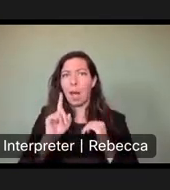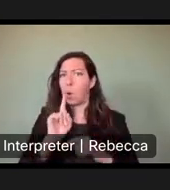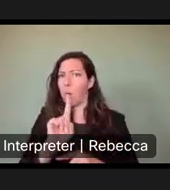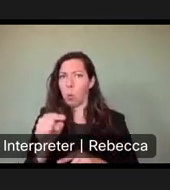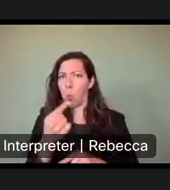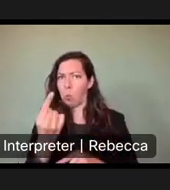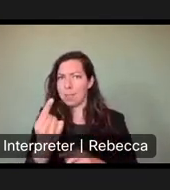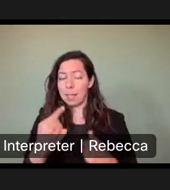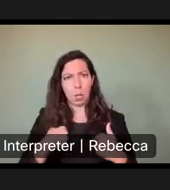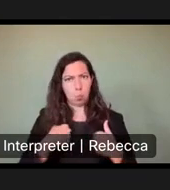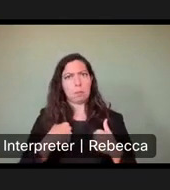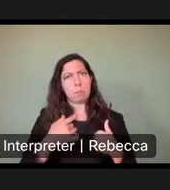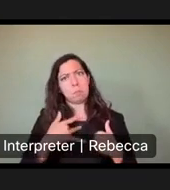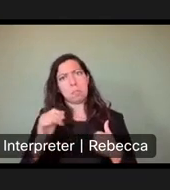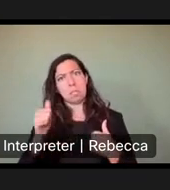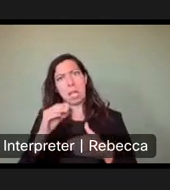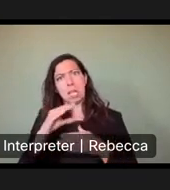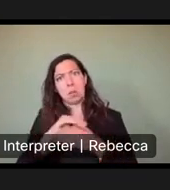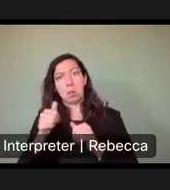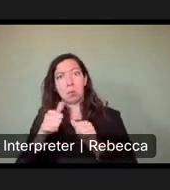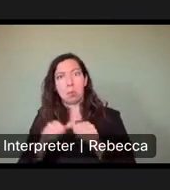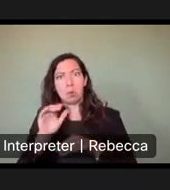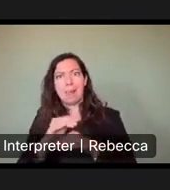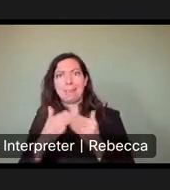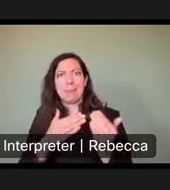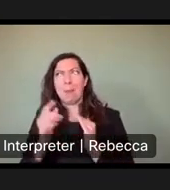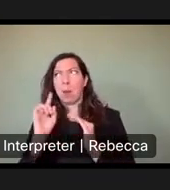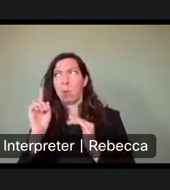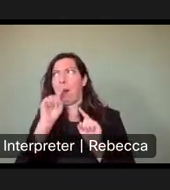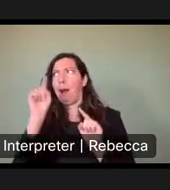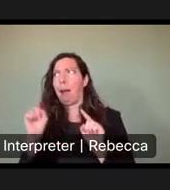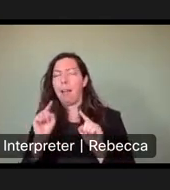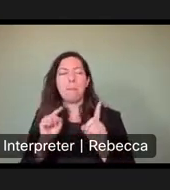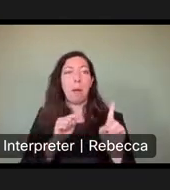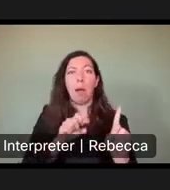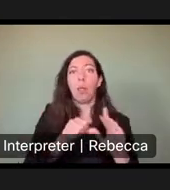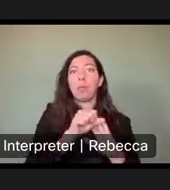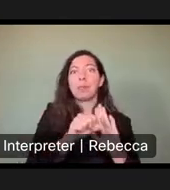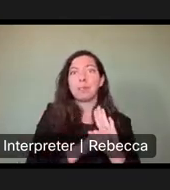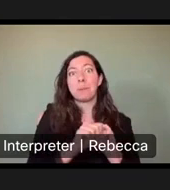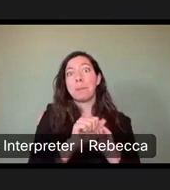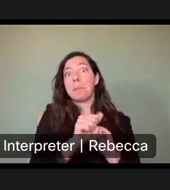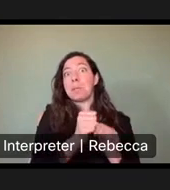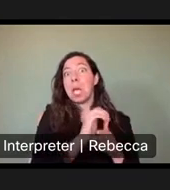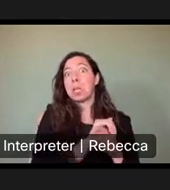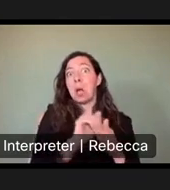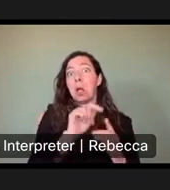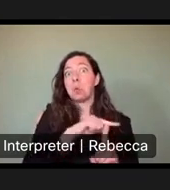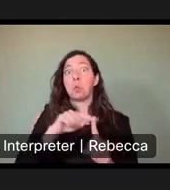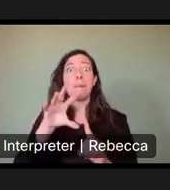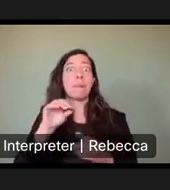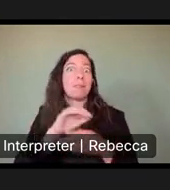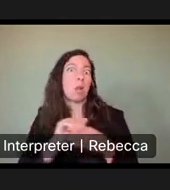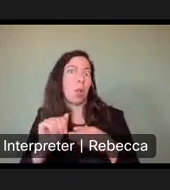$10 a night or $8 a night. They range from 5 to $50 a night or 15 to $50 a night. So,